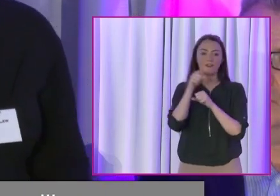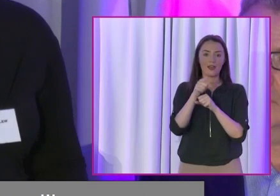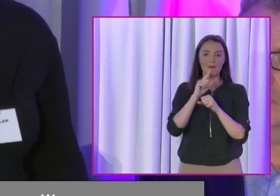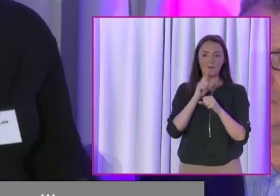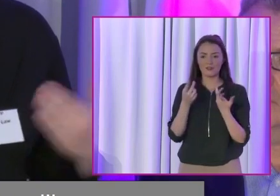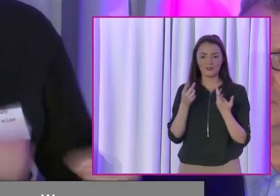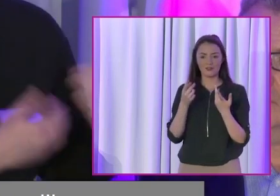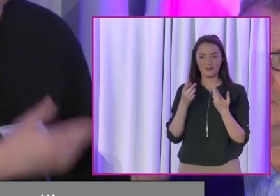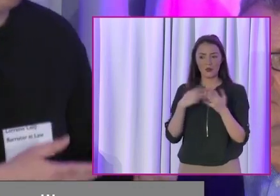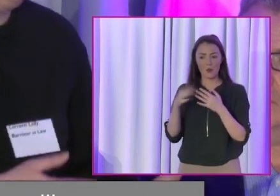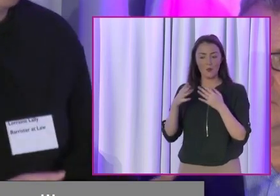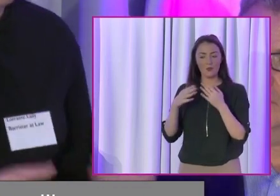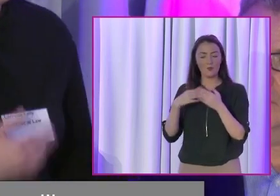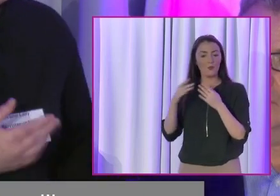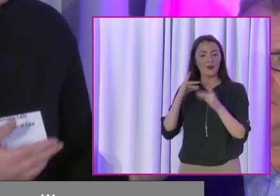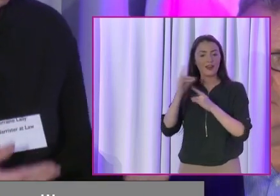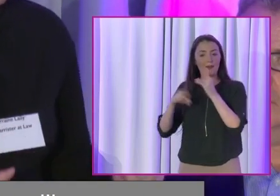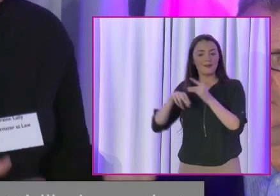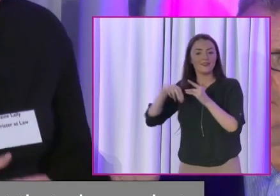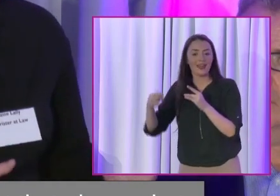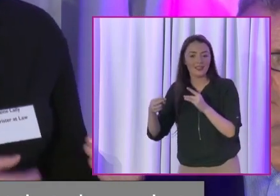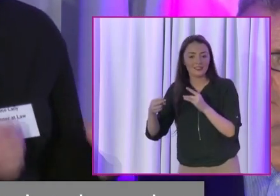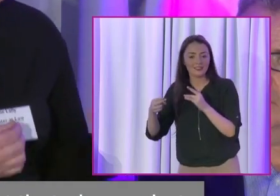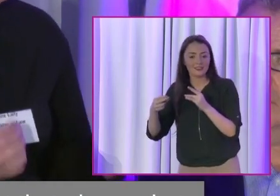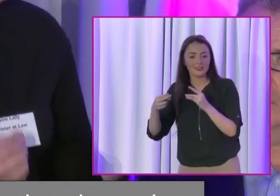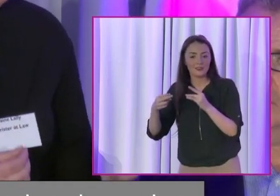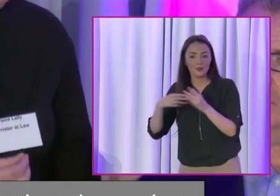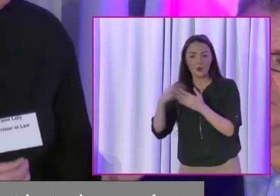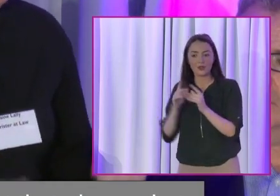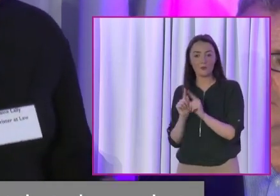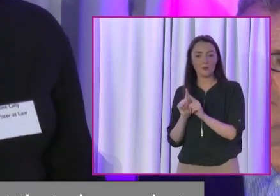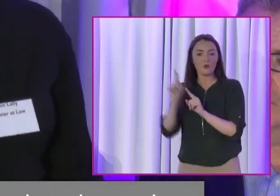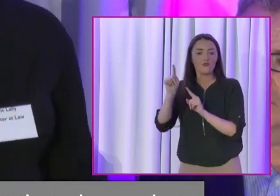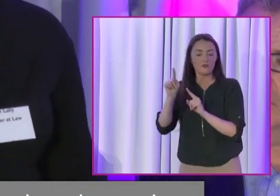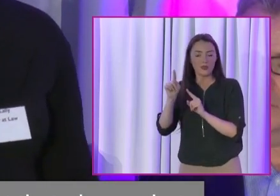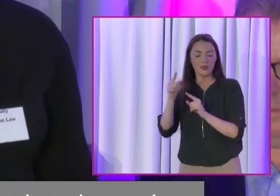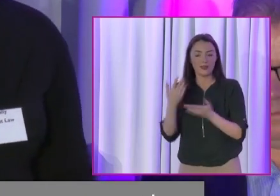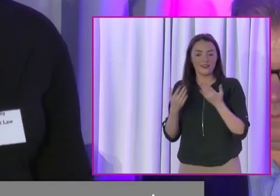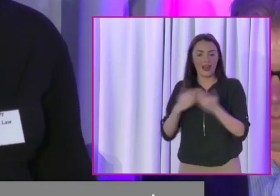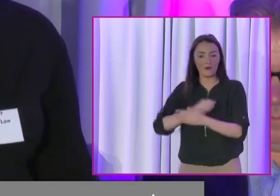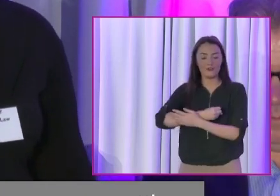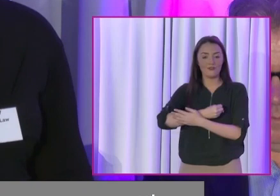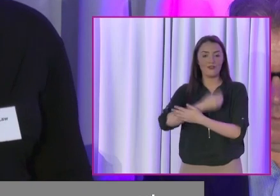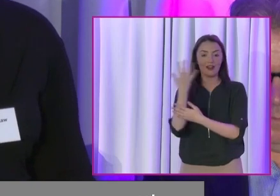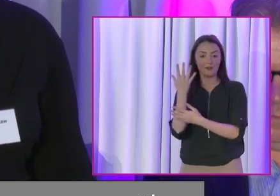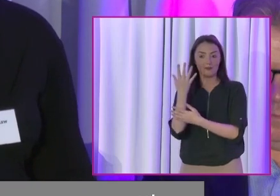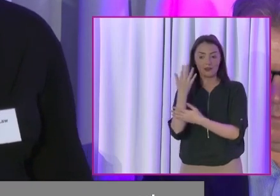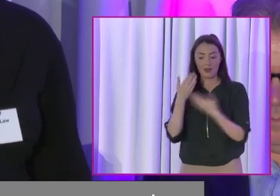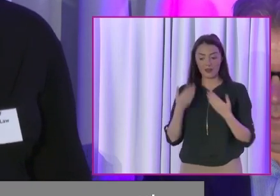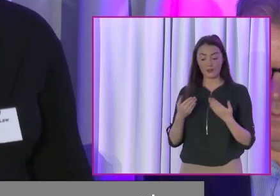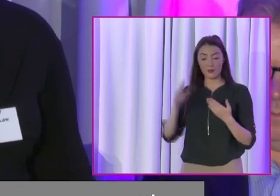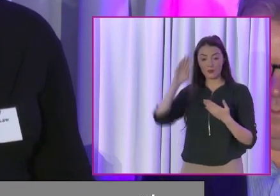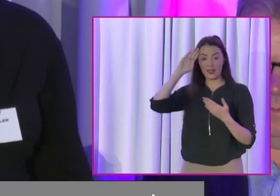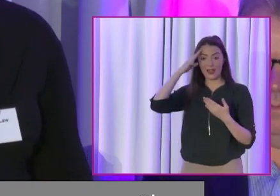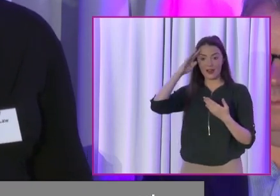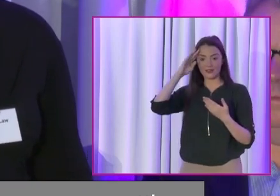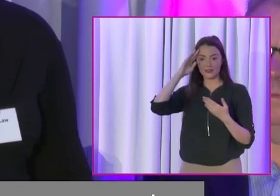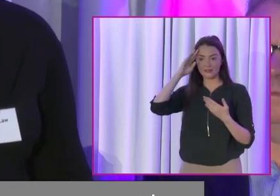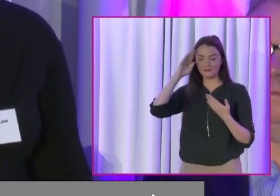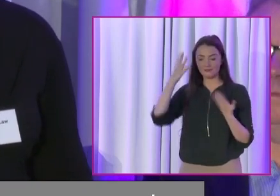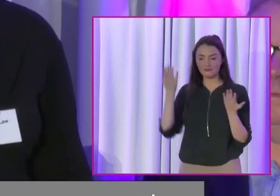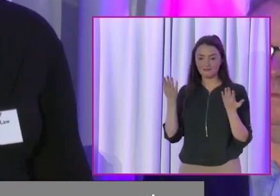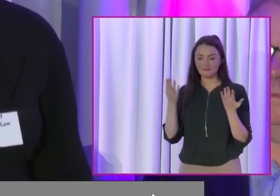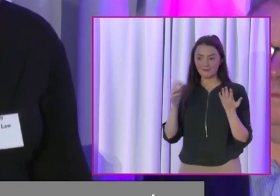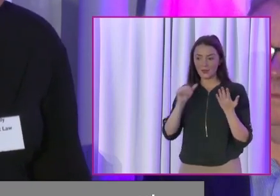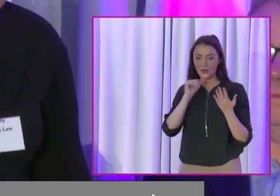happened from that? Where did this go? Where are we getting with things? How are they developing? Because currently in Ireland, we have very, very low participation